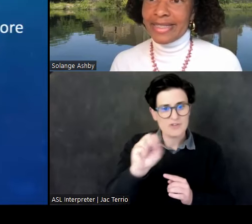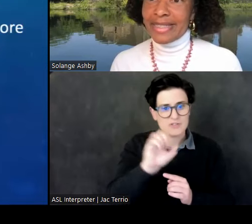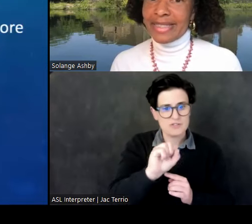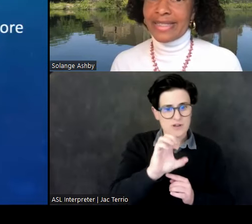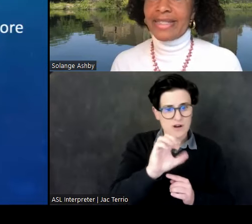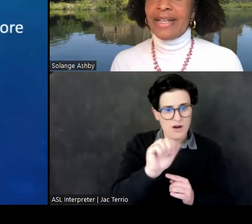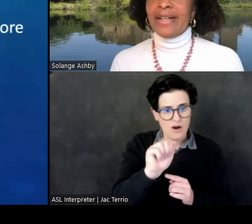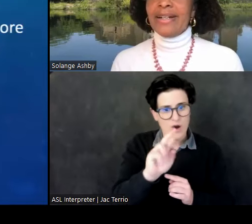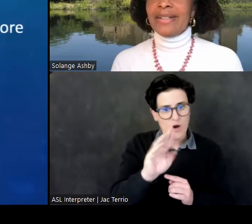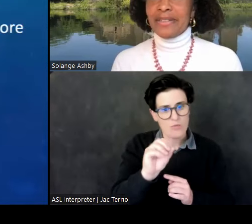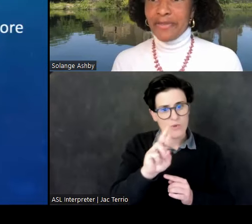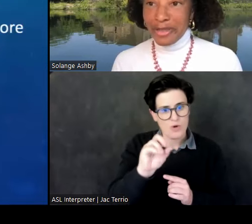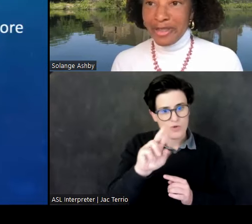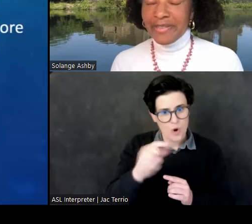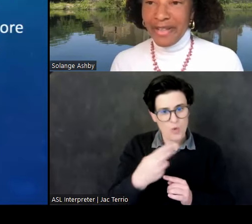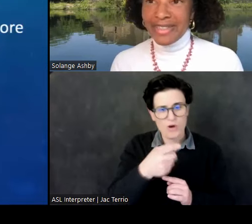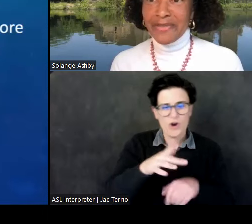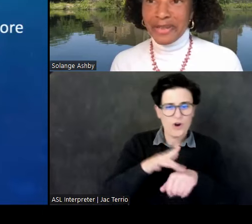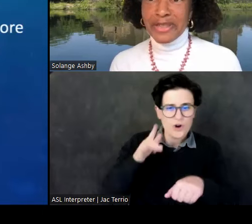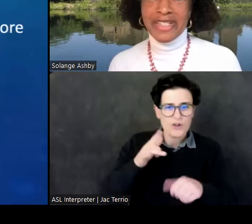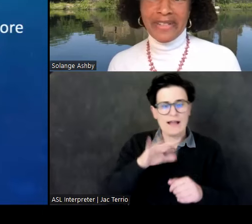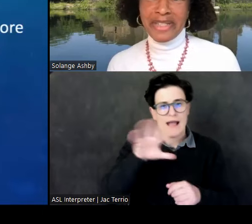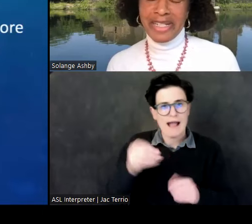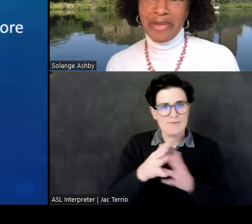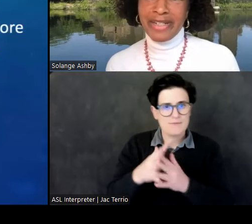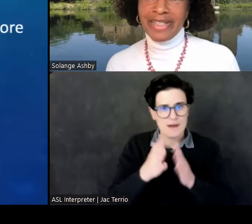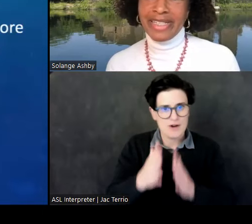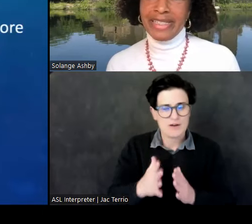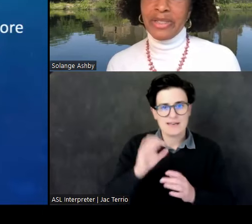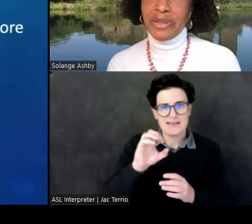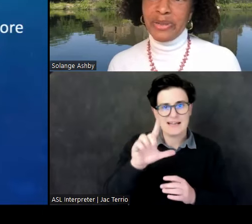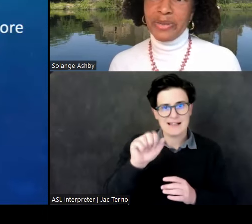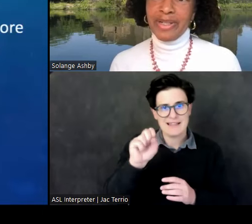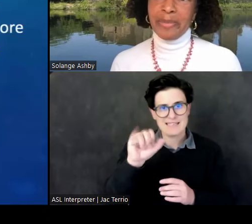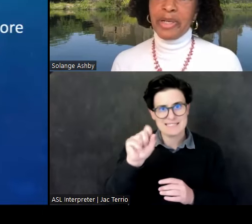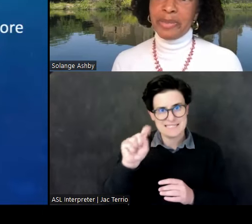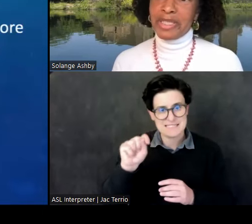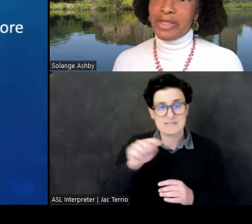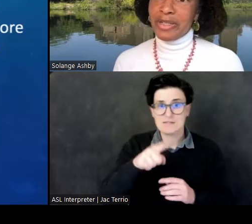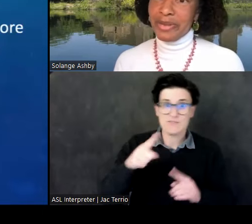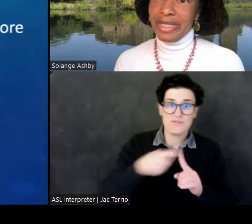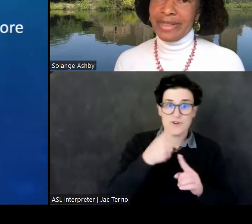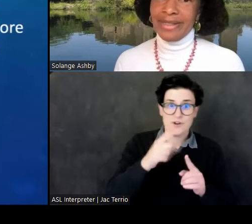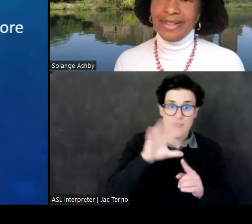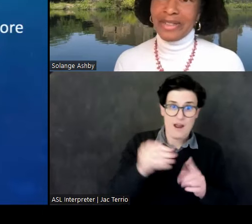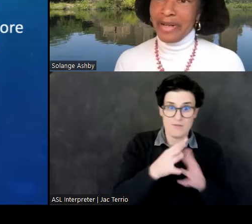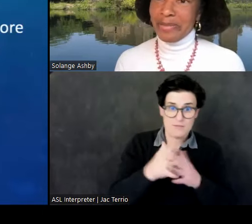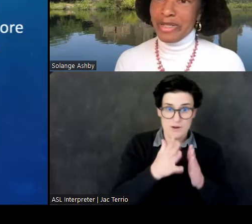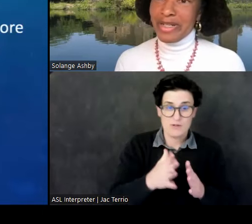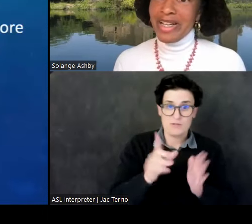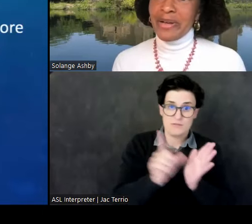classicist. In fact, the first African American American to publish a Greek